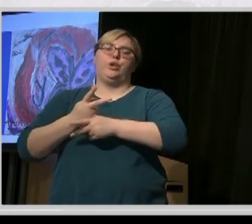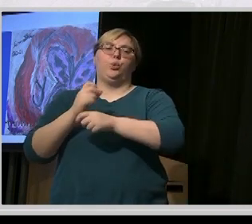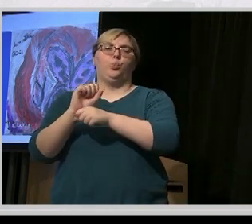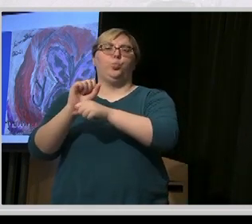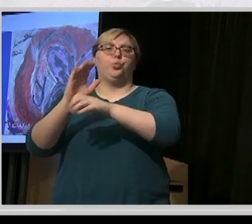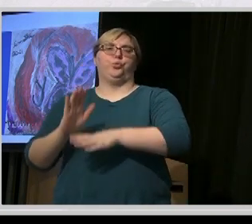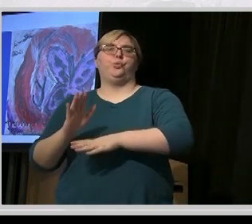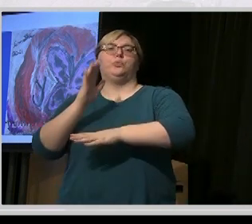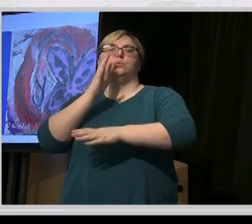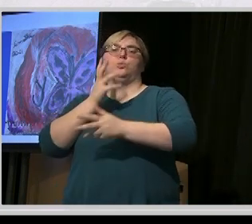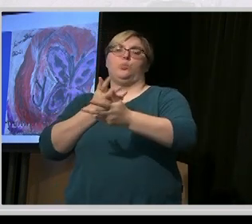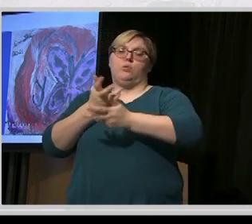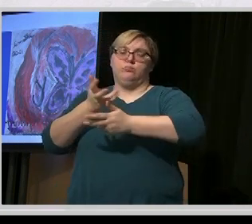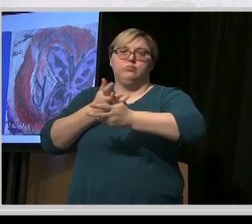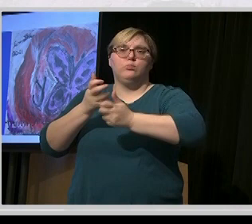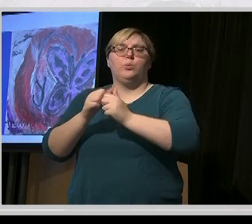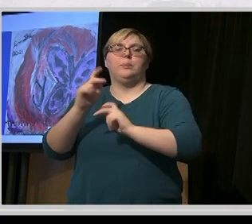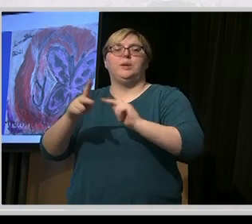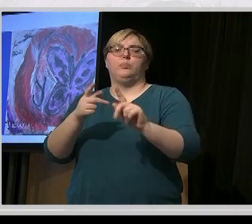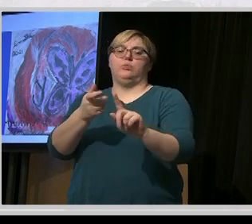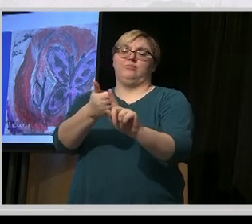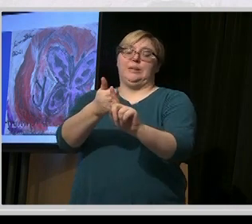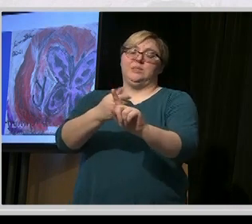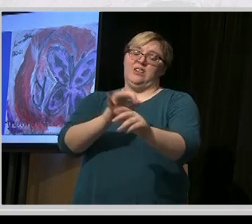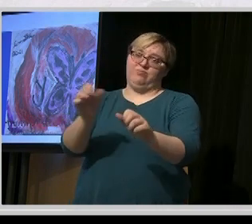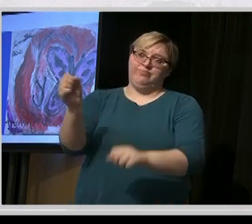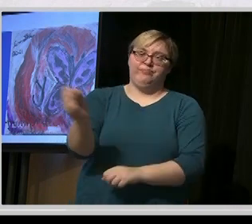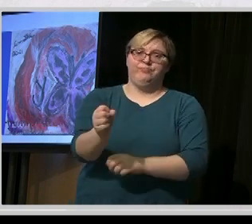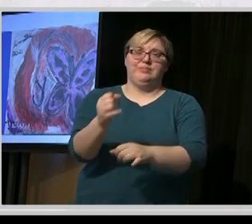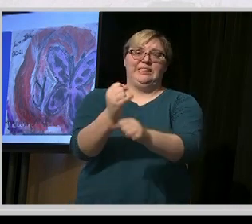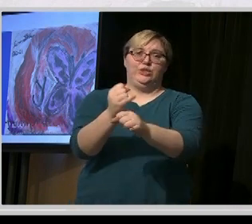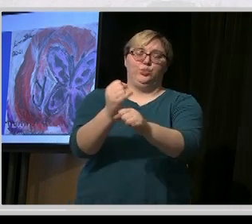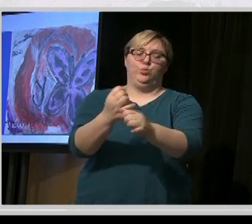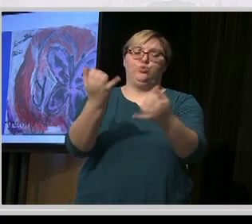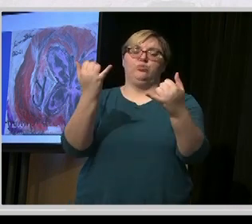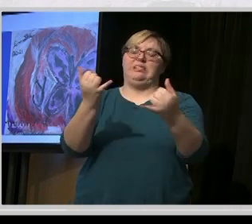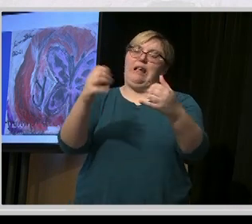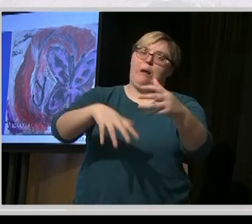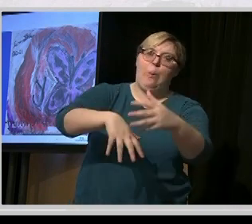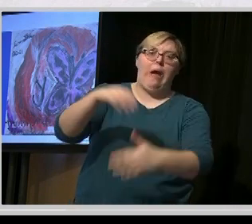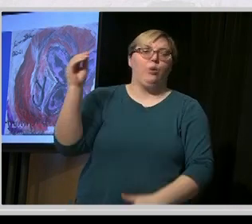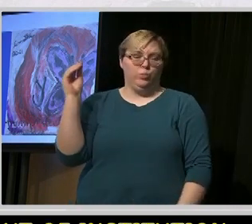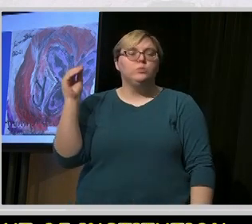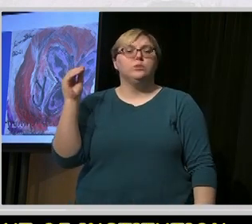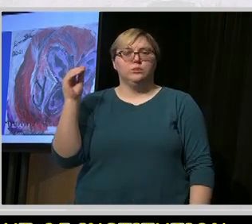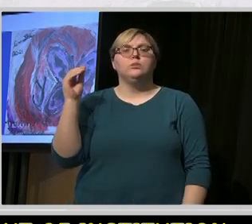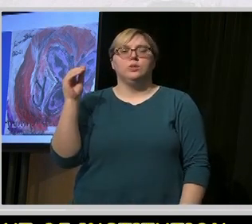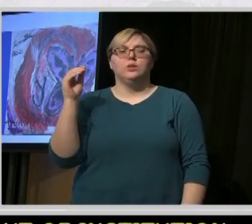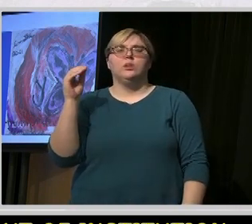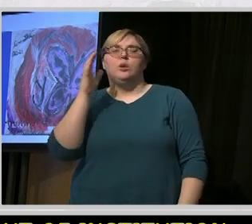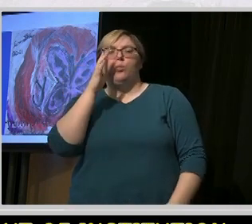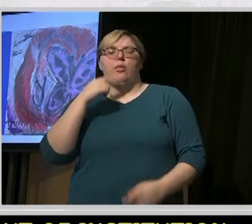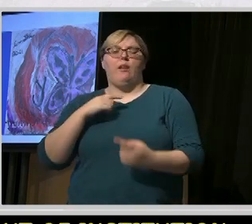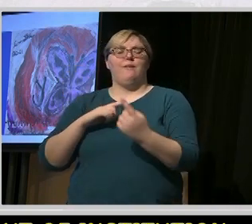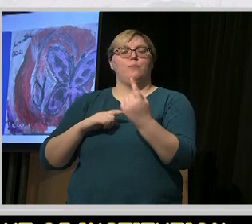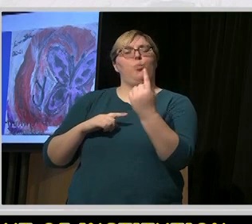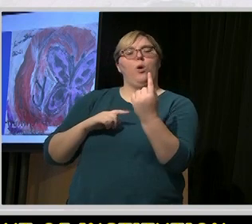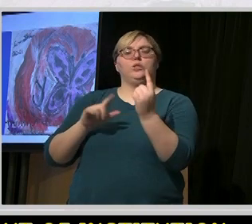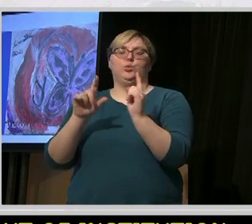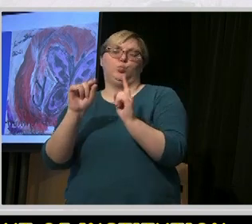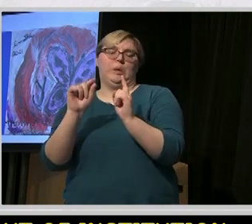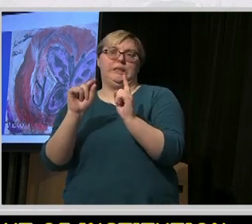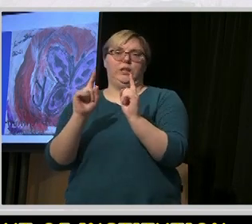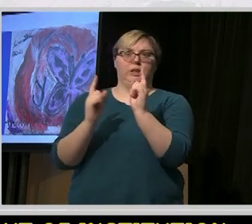receiving any services. And they'll have a ratio of about one to 20, which means they can really get to know people and work closely with people.